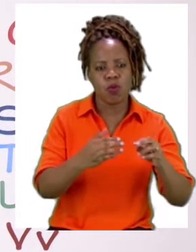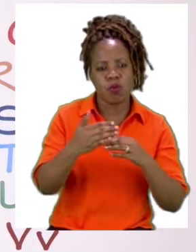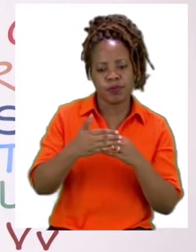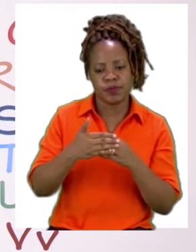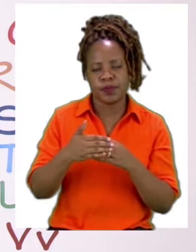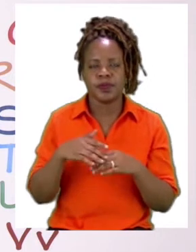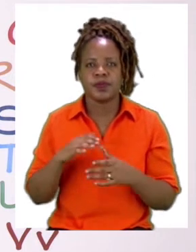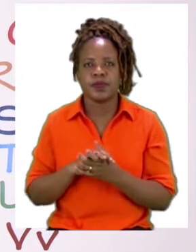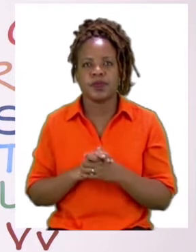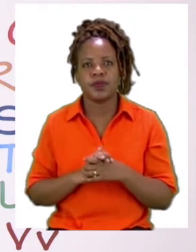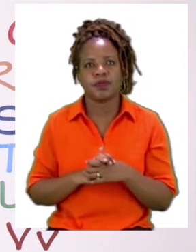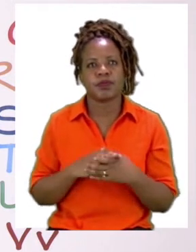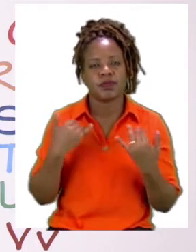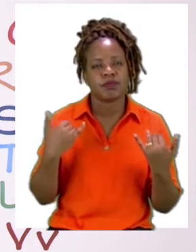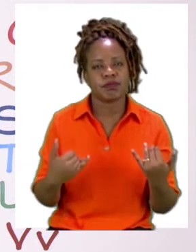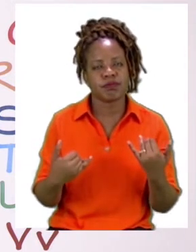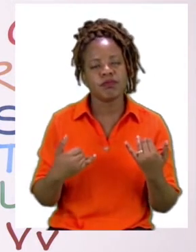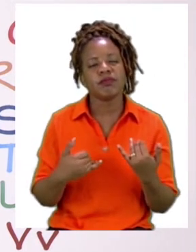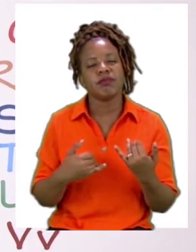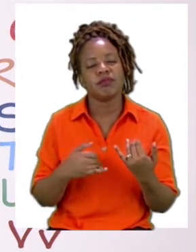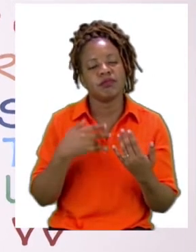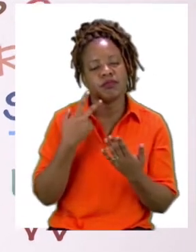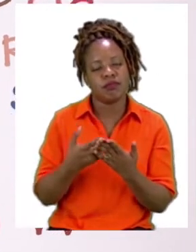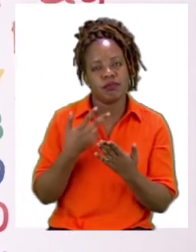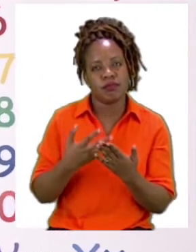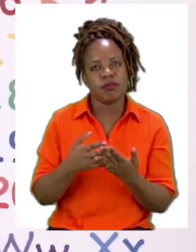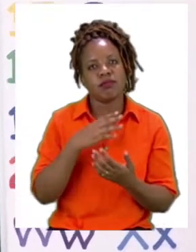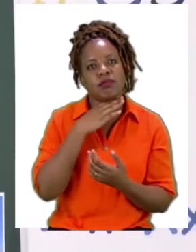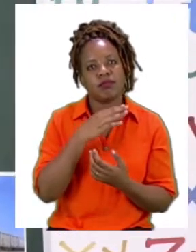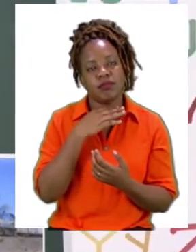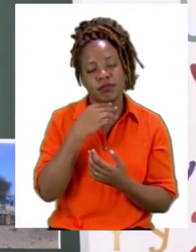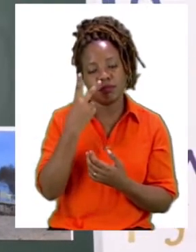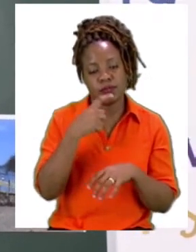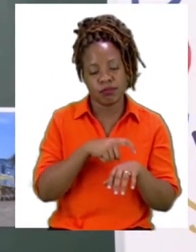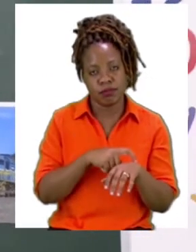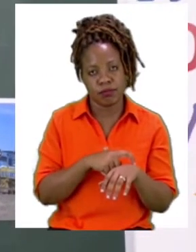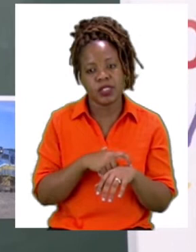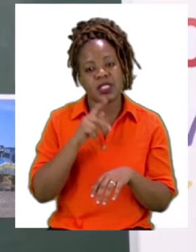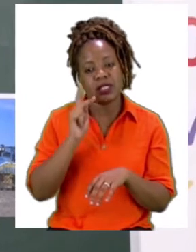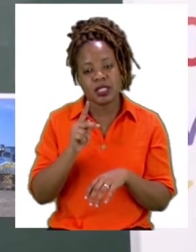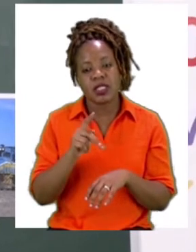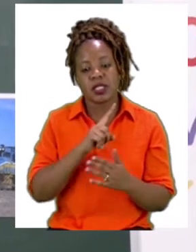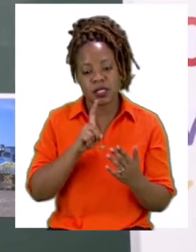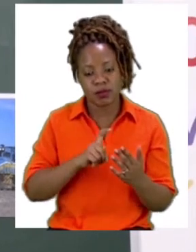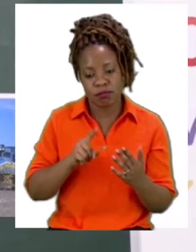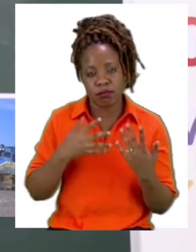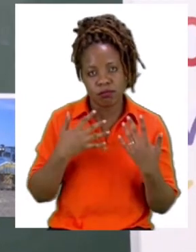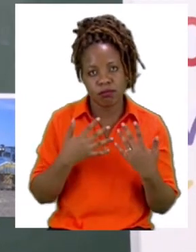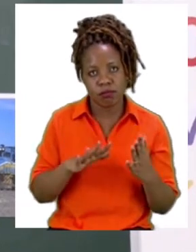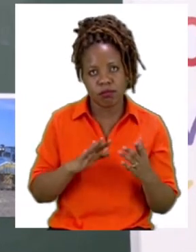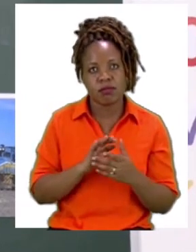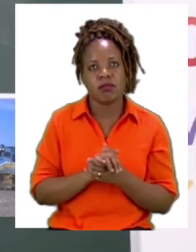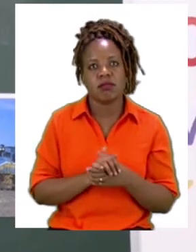twice now. We have also read the questions. Now, what I want you to focus on is each